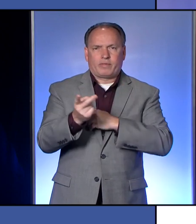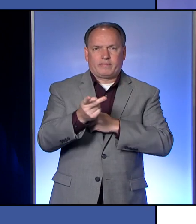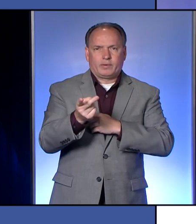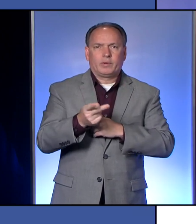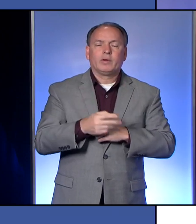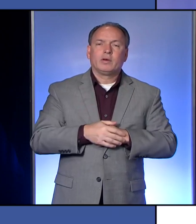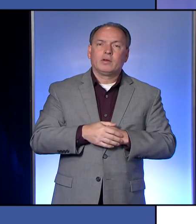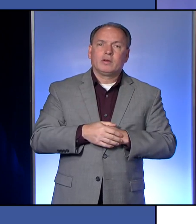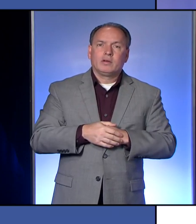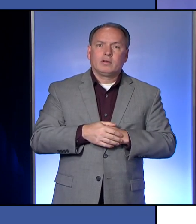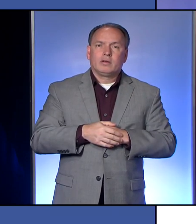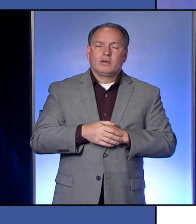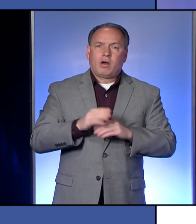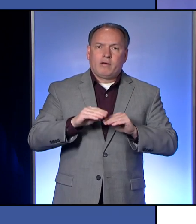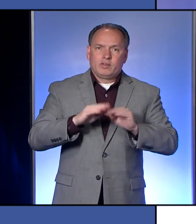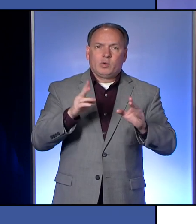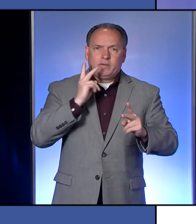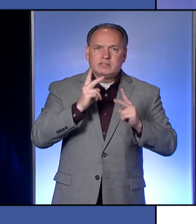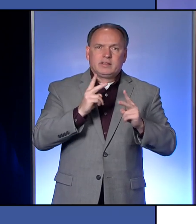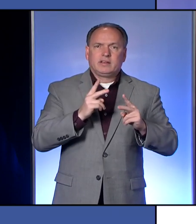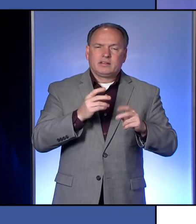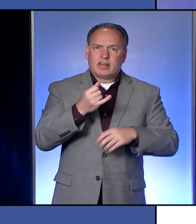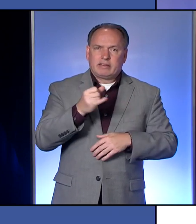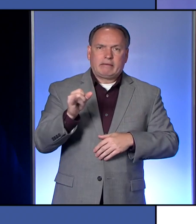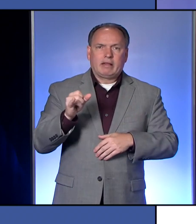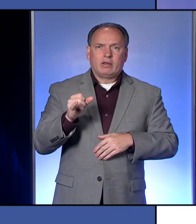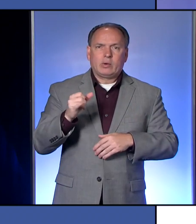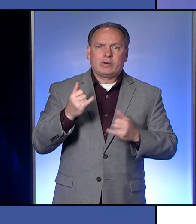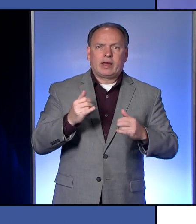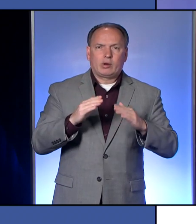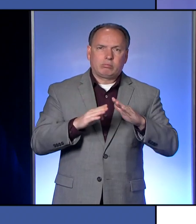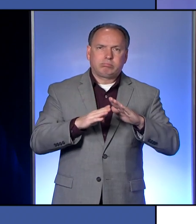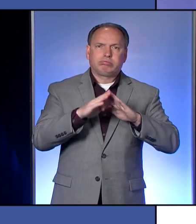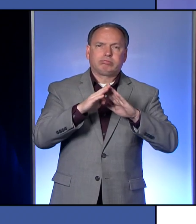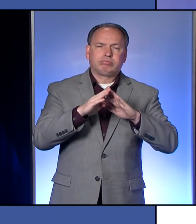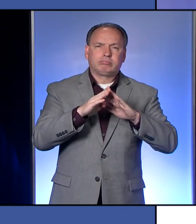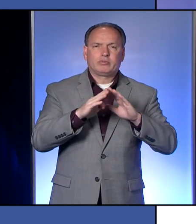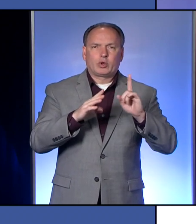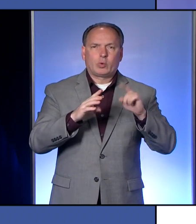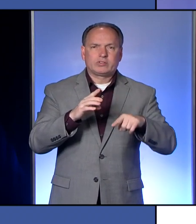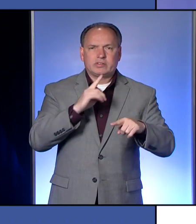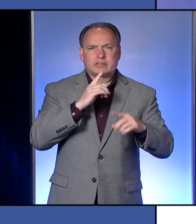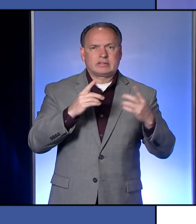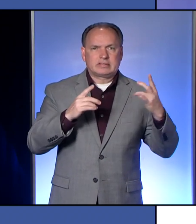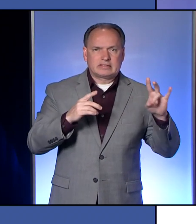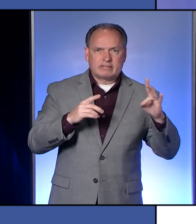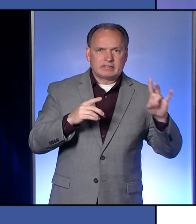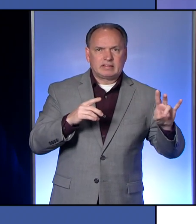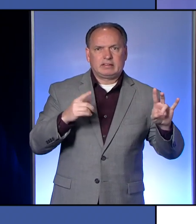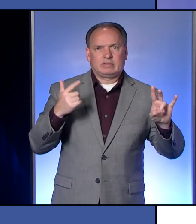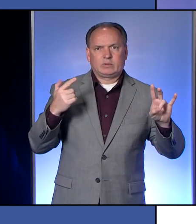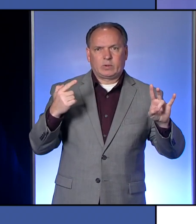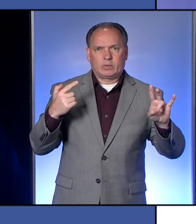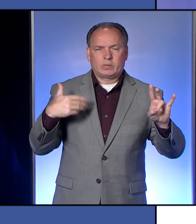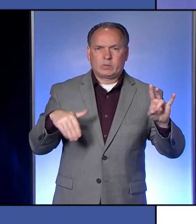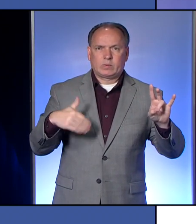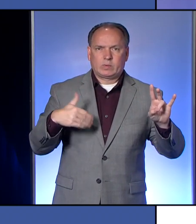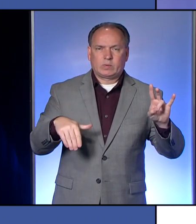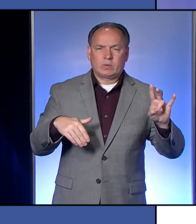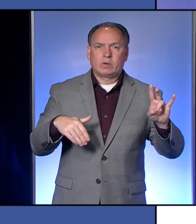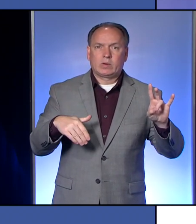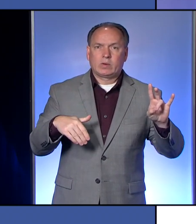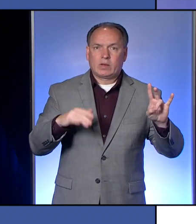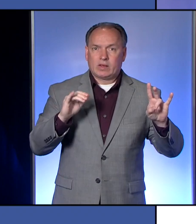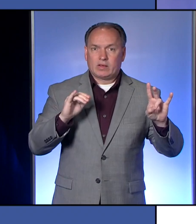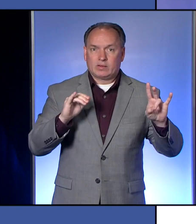expected something of a spike going into the yellow phase, but did you expect to see this? 17 and then 21, you know, so was that